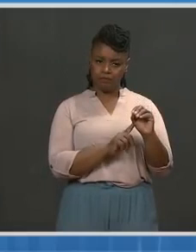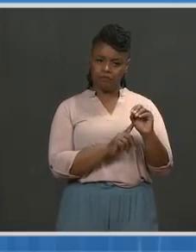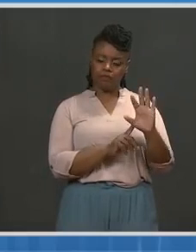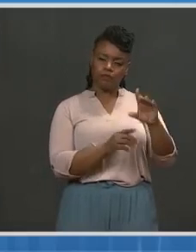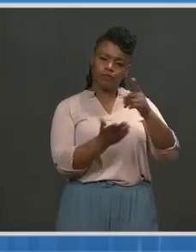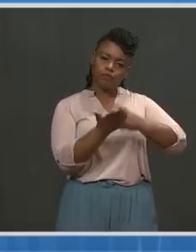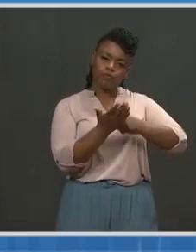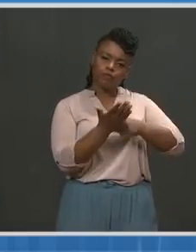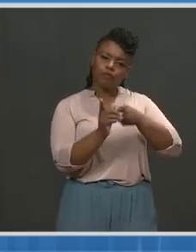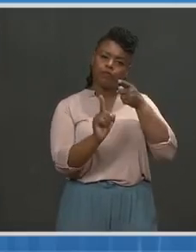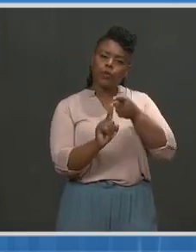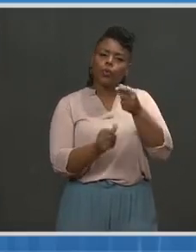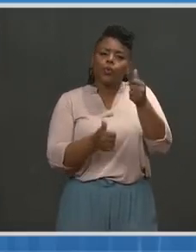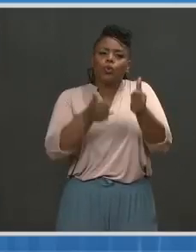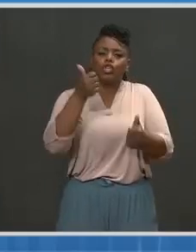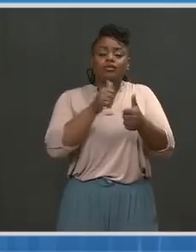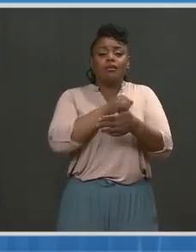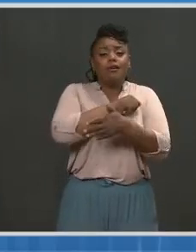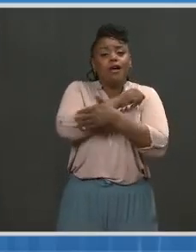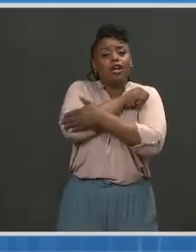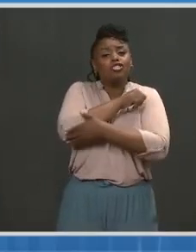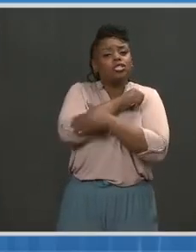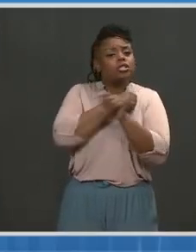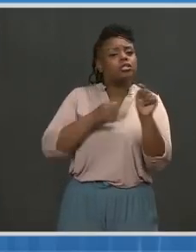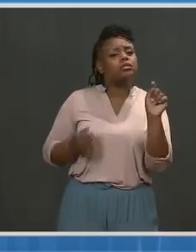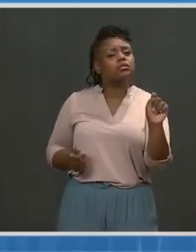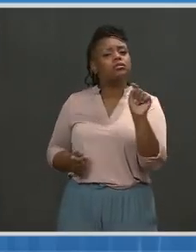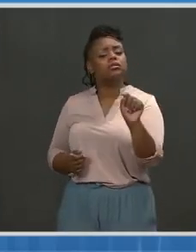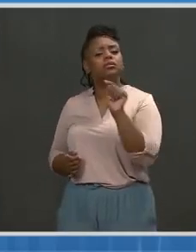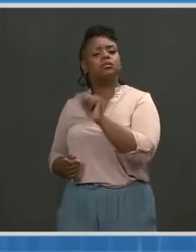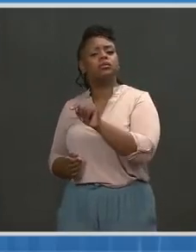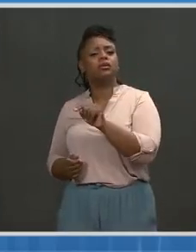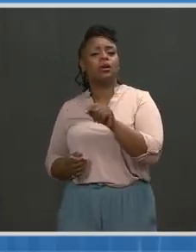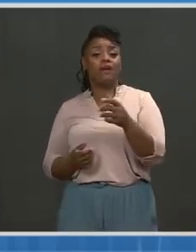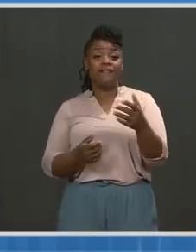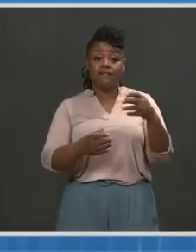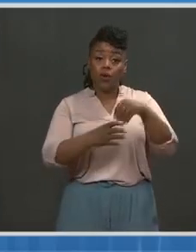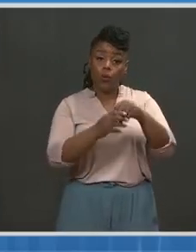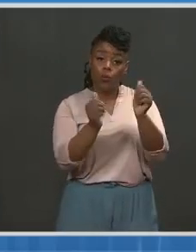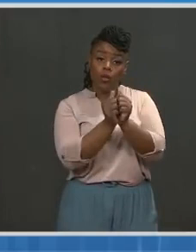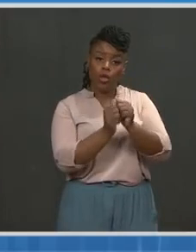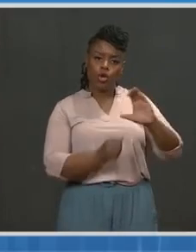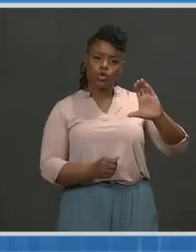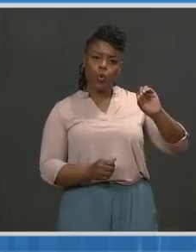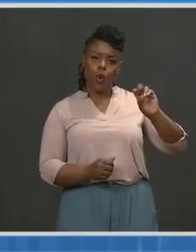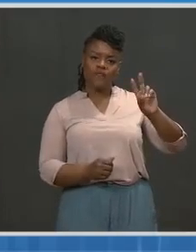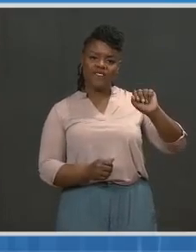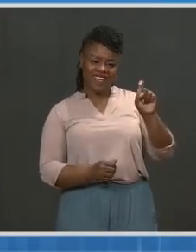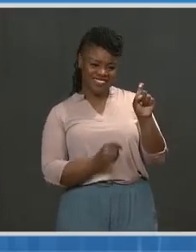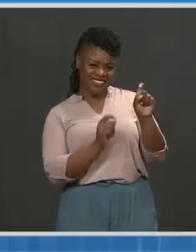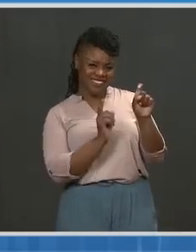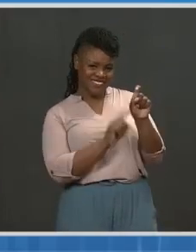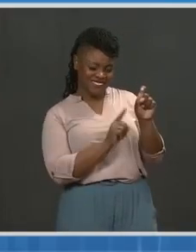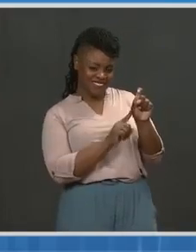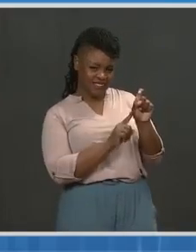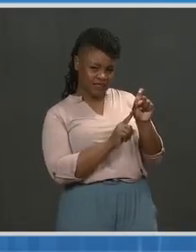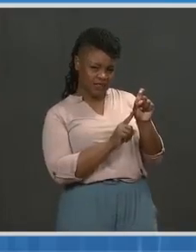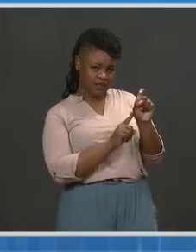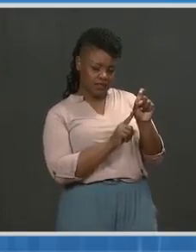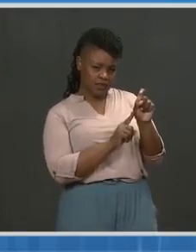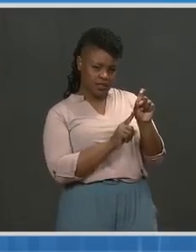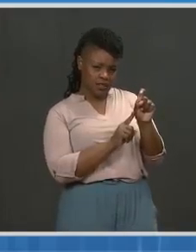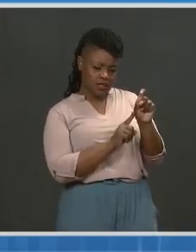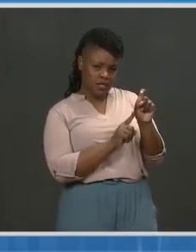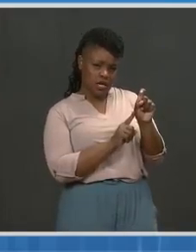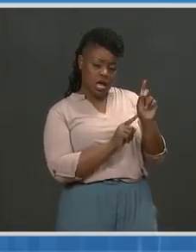in the arms of people in rich countries and the number of vaccines through COVAX is growing, becoming more grotesque every day,